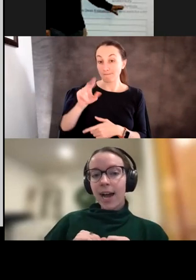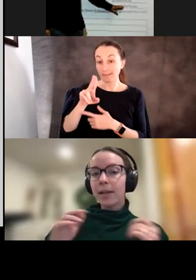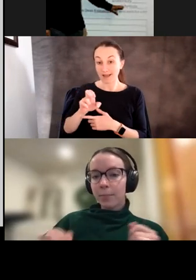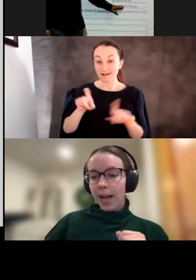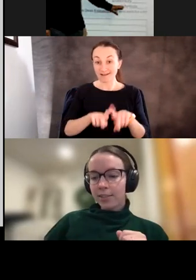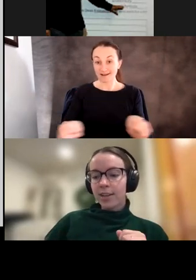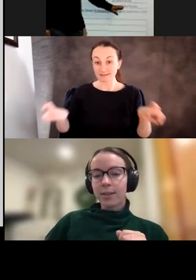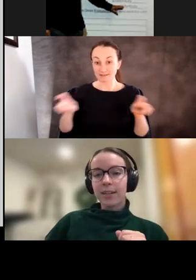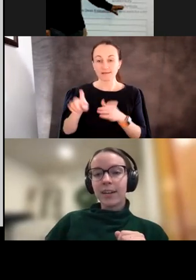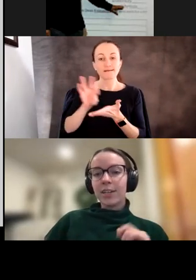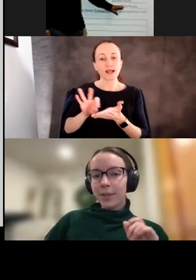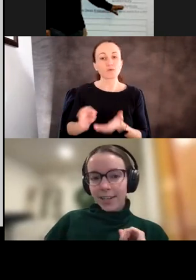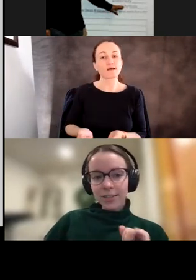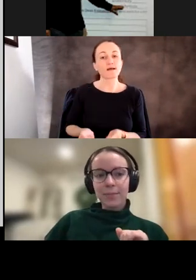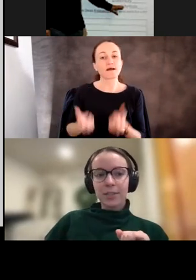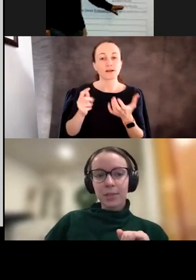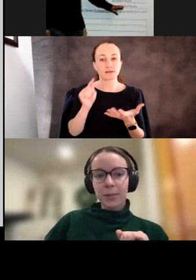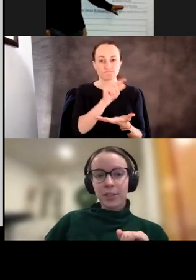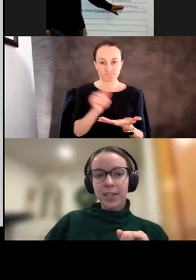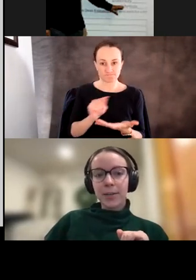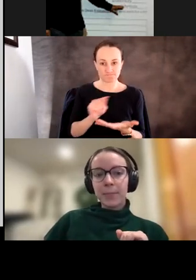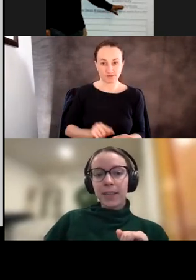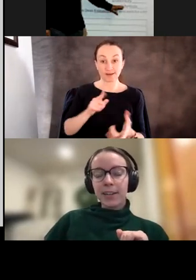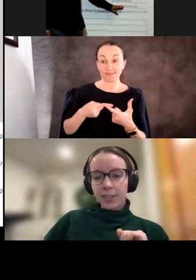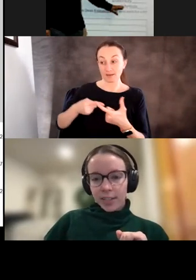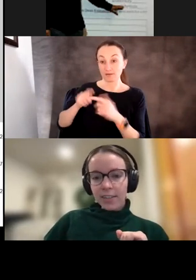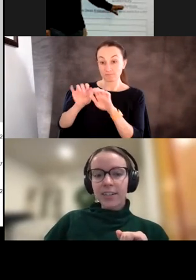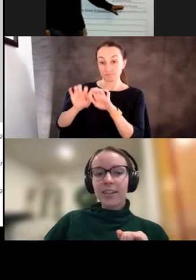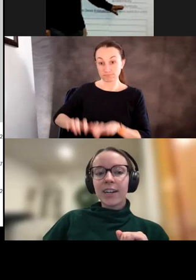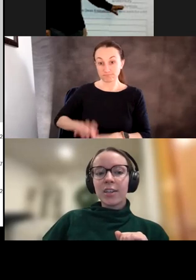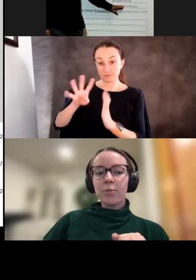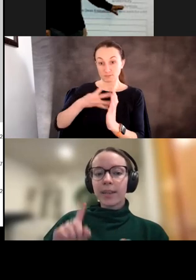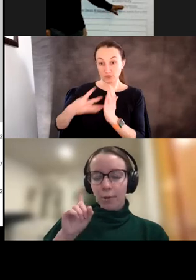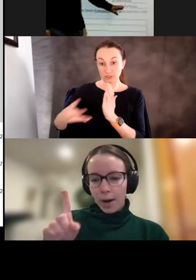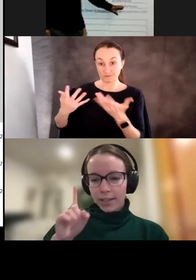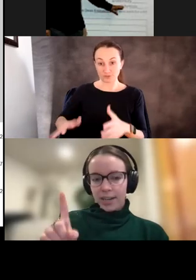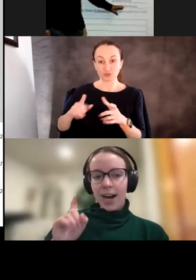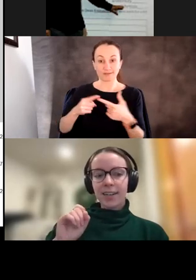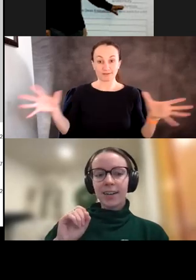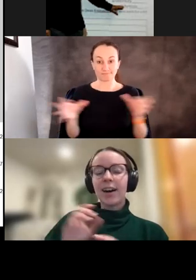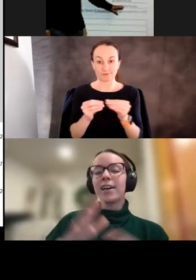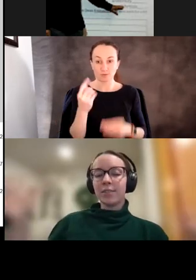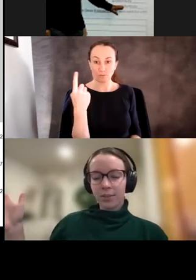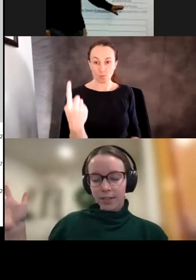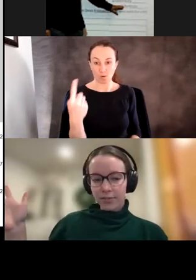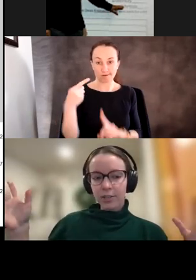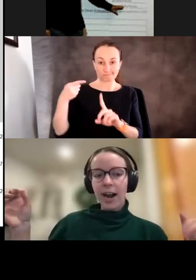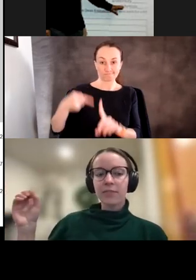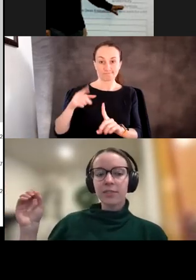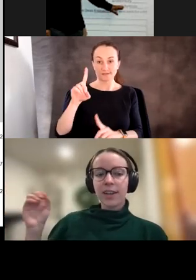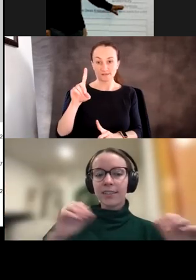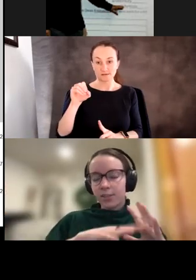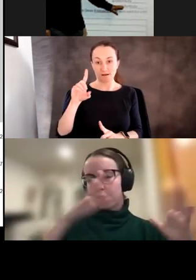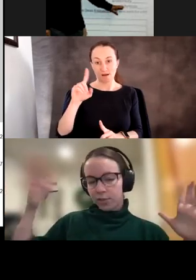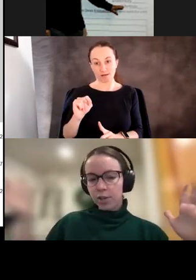how many plaques there were. You would enter them into a spreadsheet and altogether you would get one dot on one of your